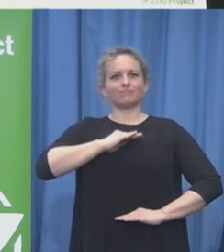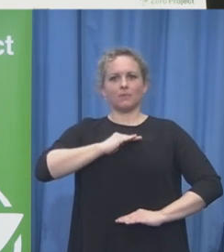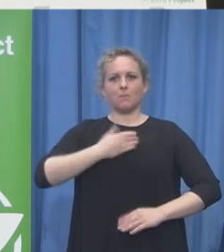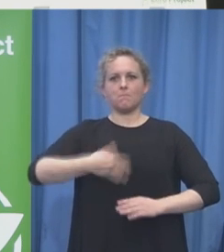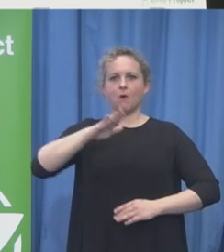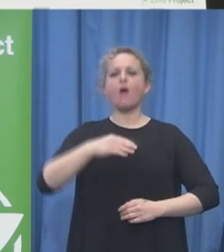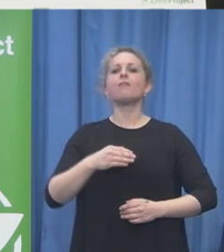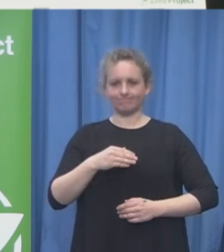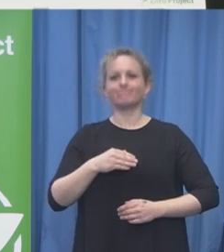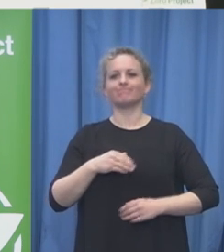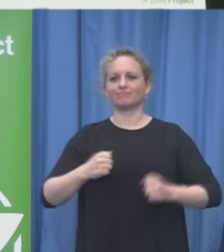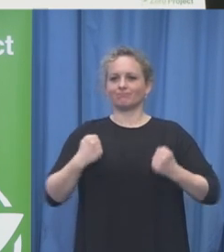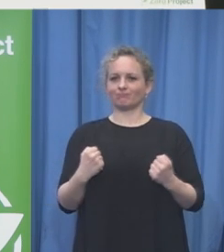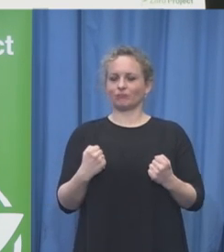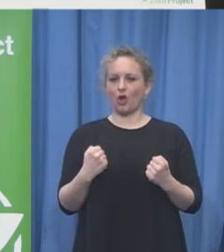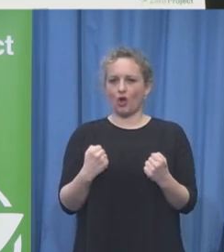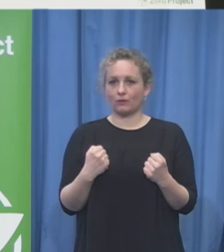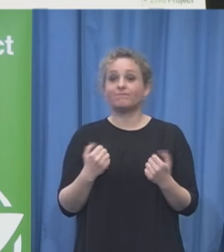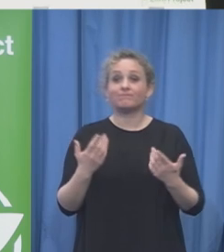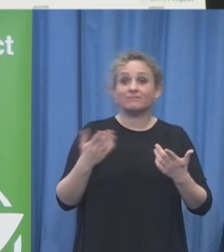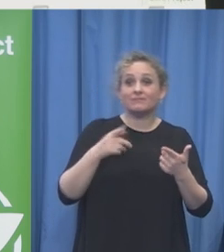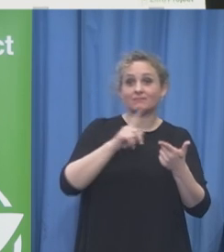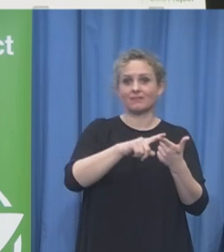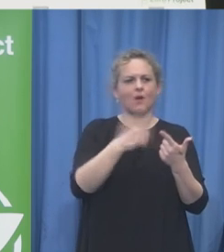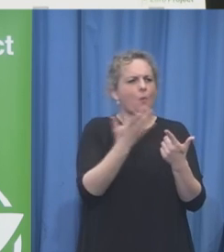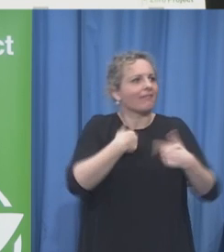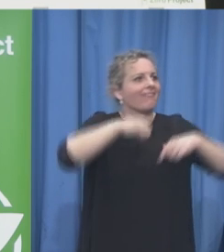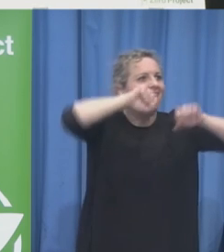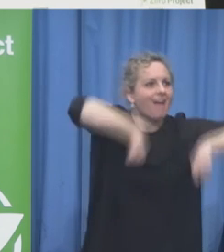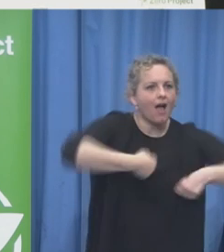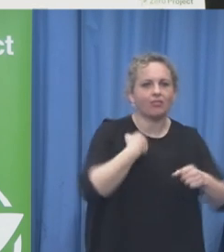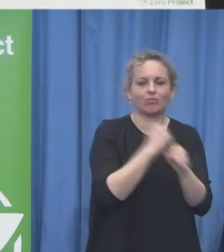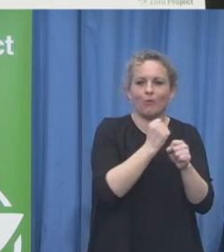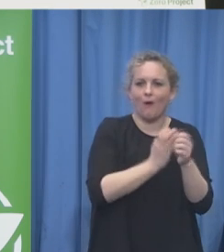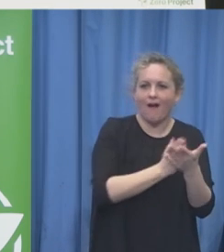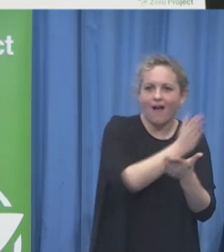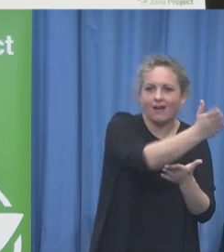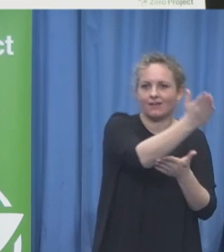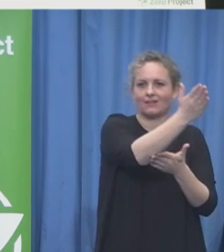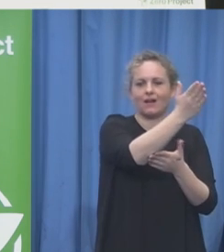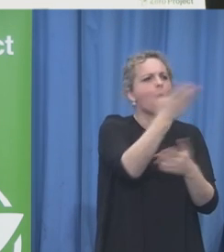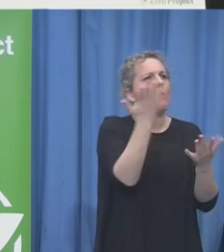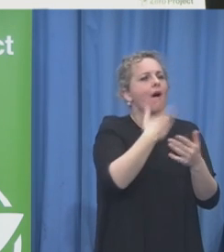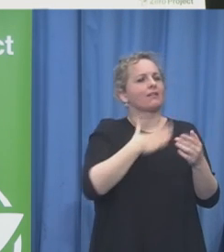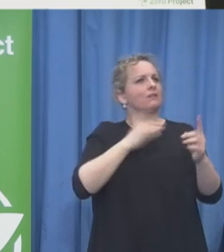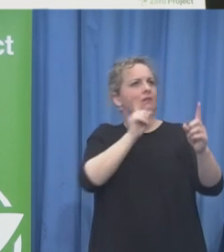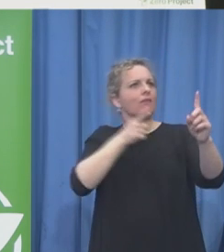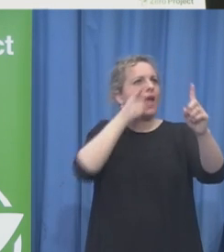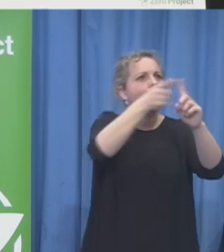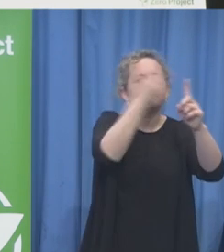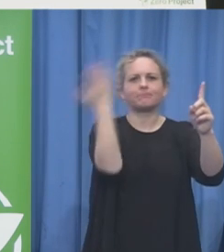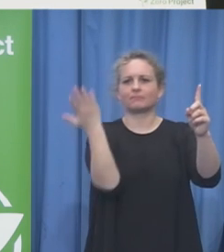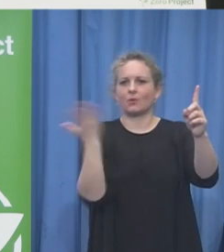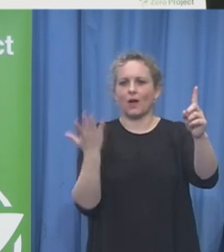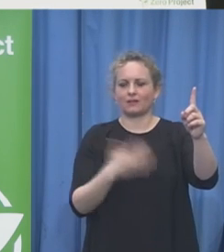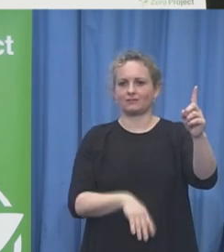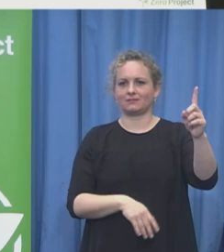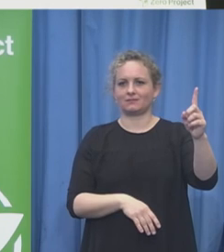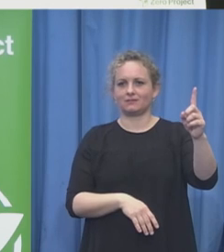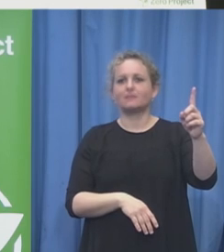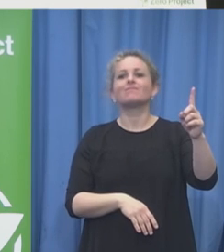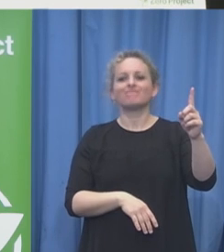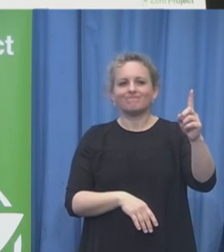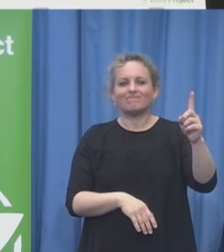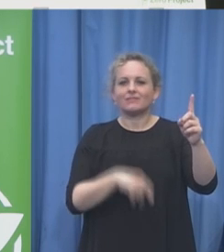and for what we strive. Our new logo shows a seedling with three